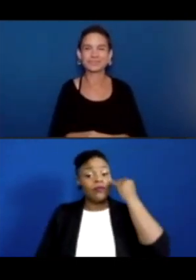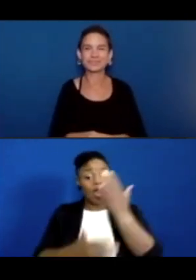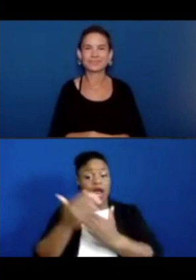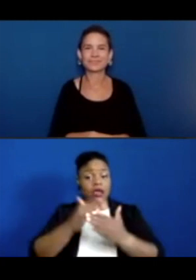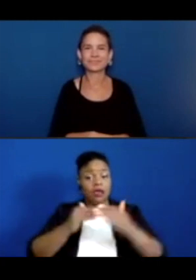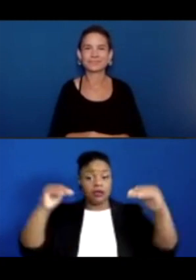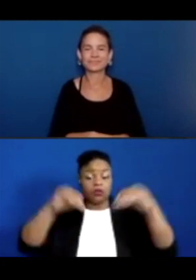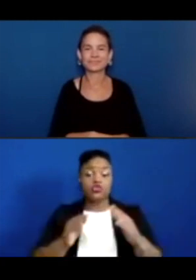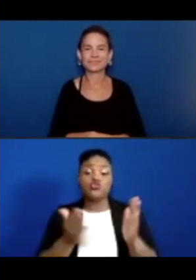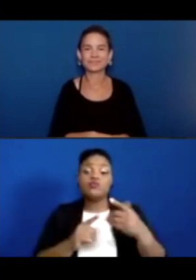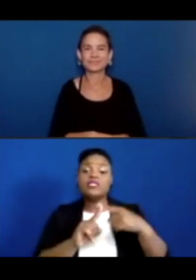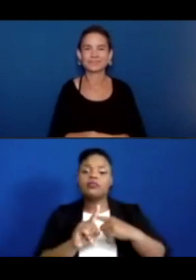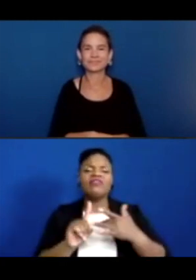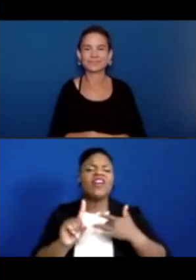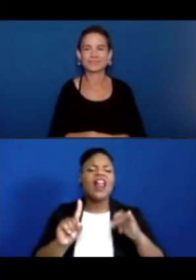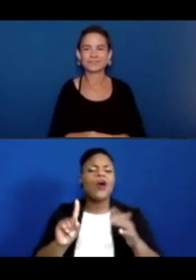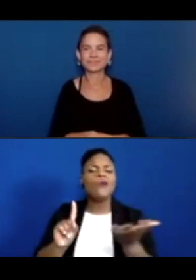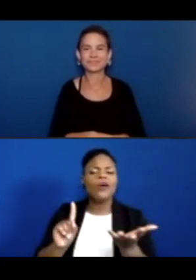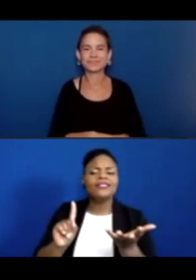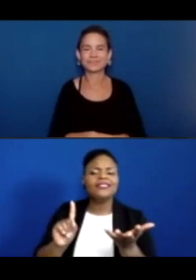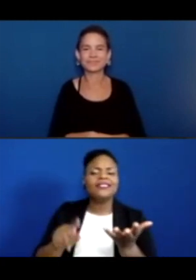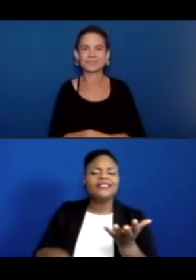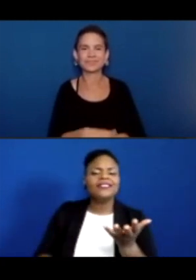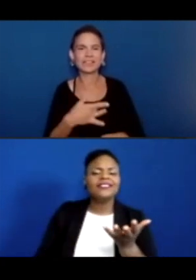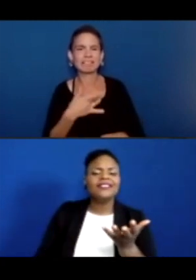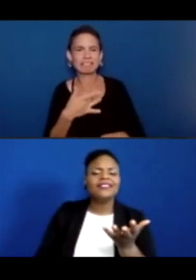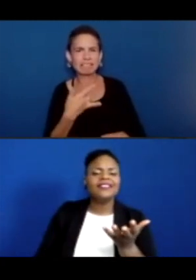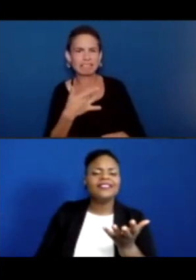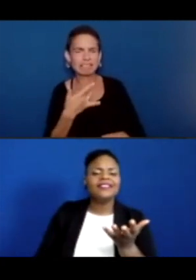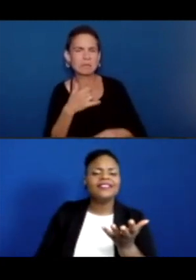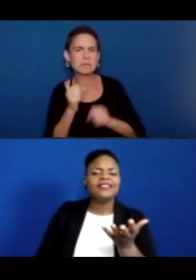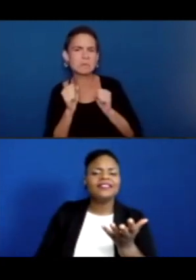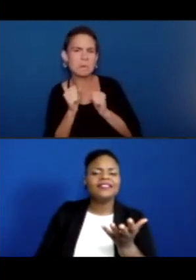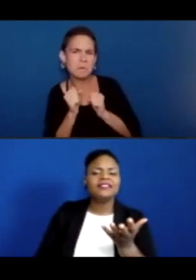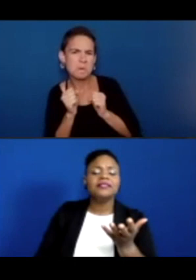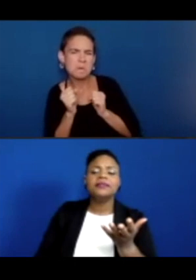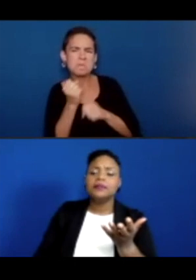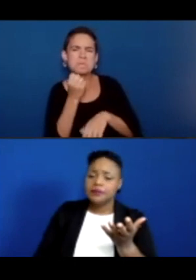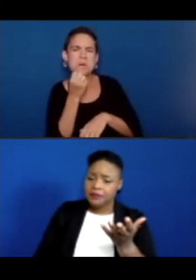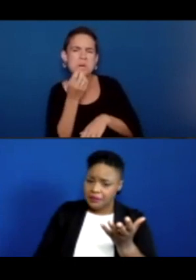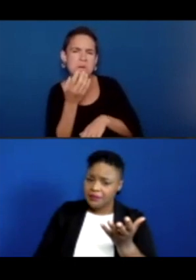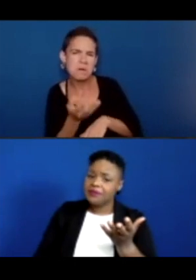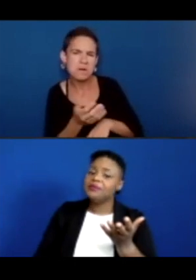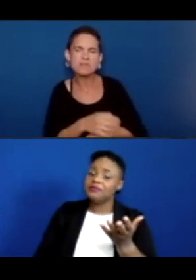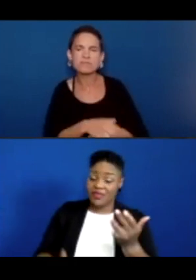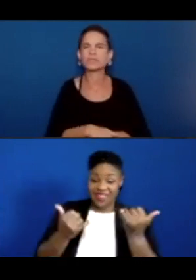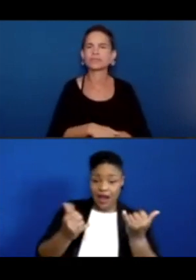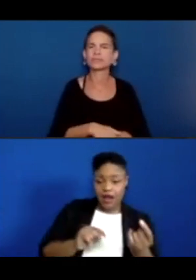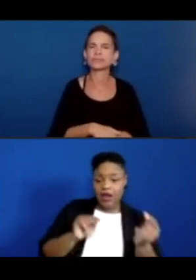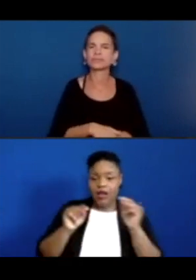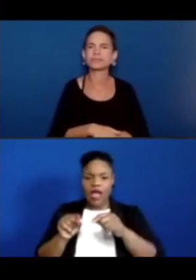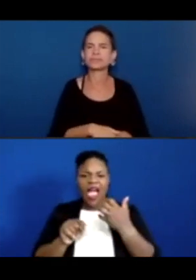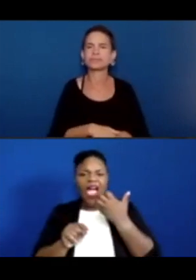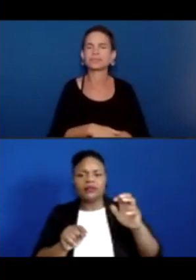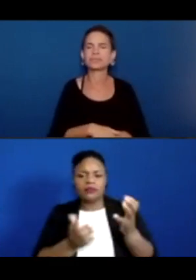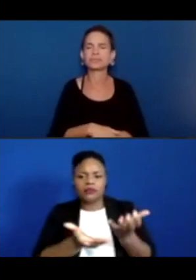It feels warm? This one is warmer than that one. Okay, and put it back in the hot and see how that feels. Hmm. But